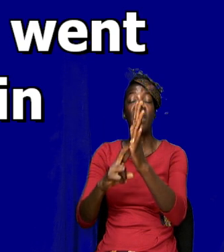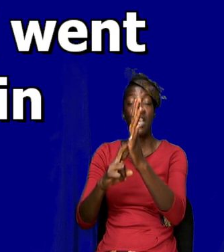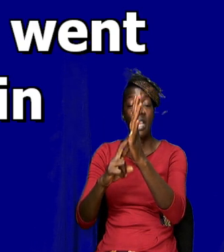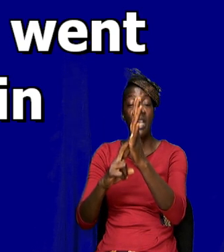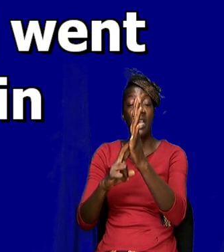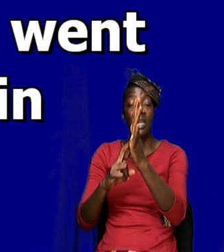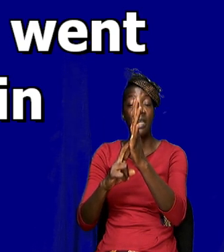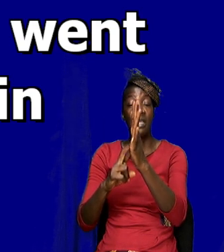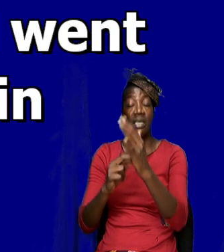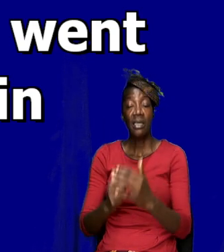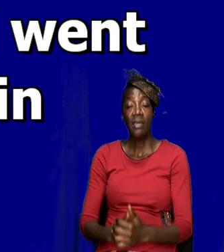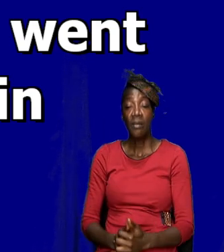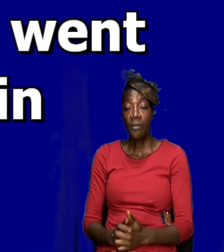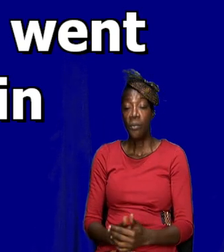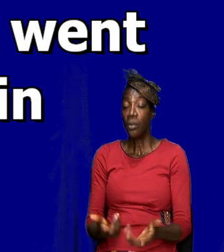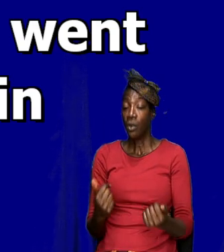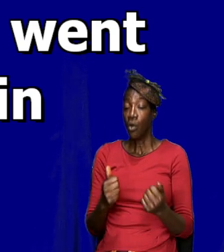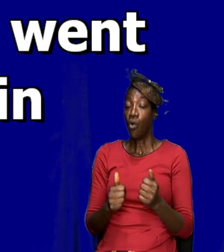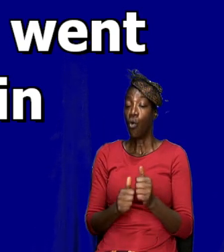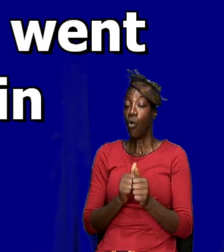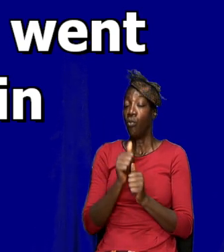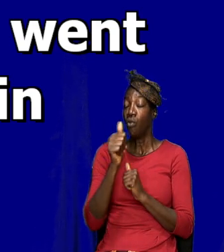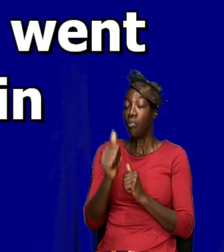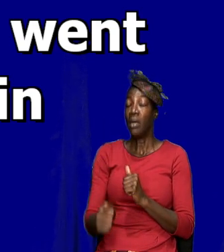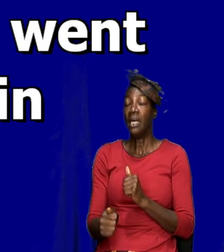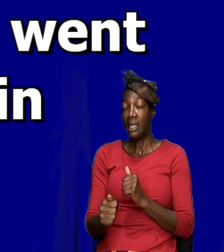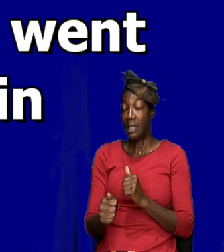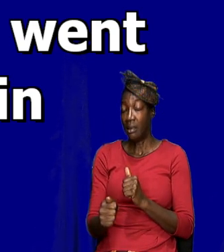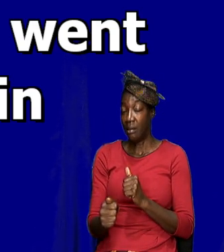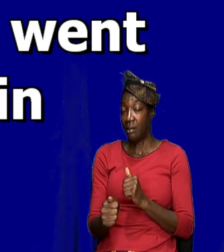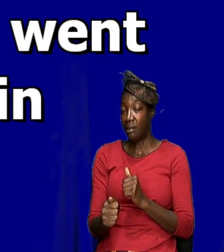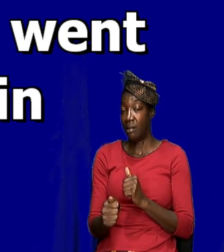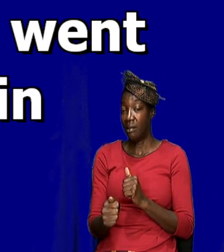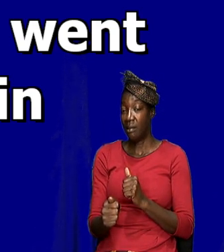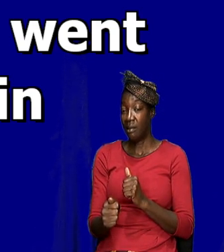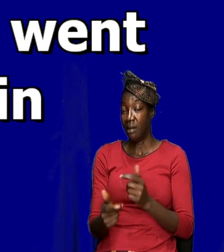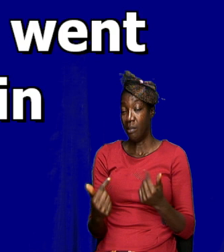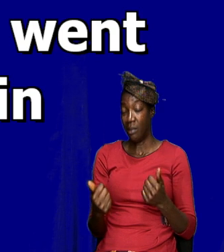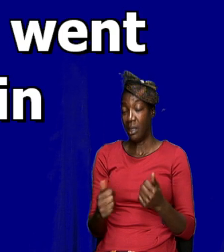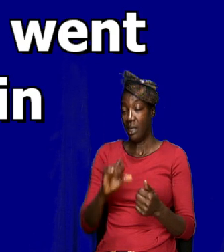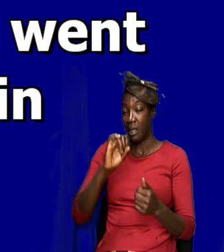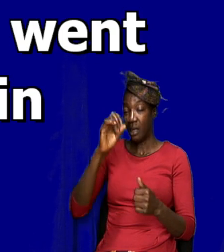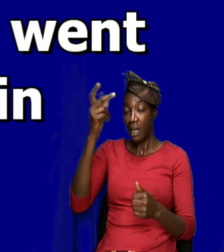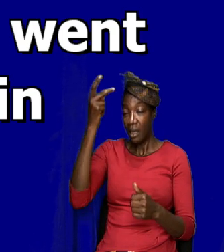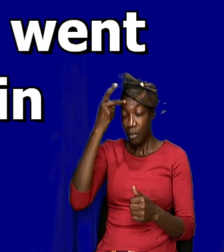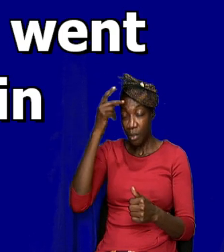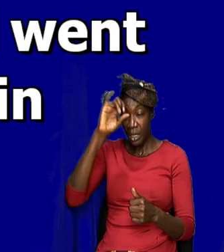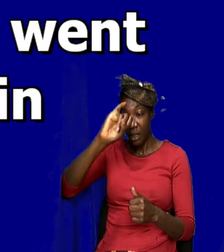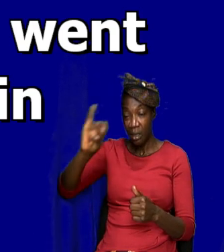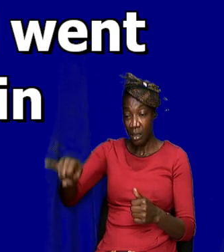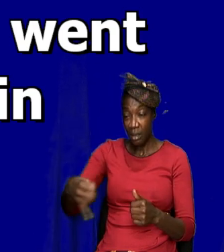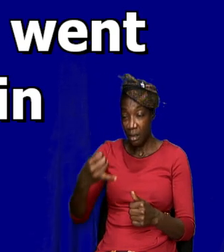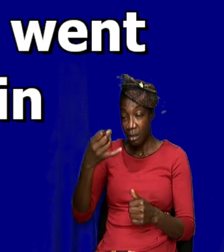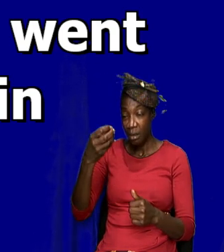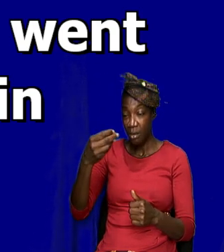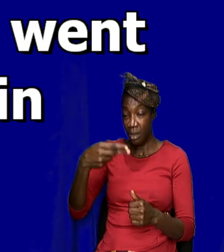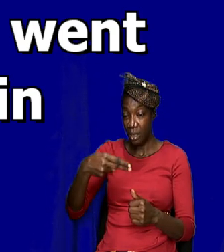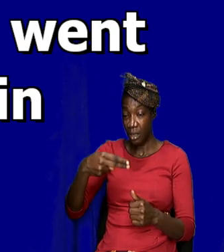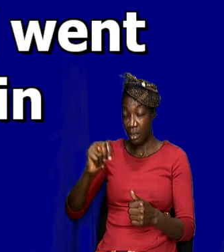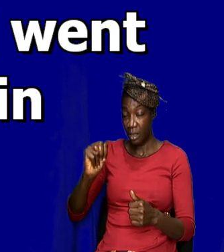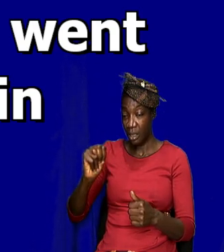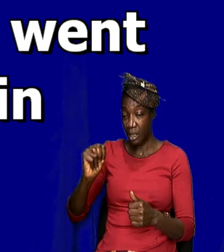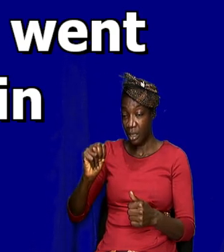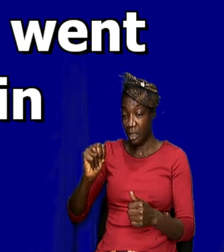saying here in the scripture? It says, and it came to pass, you know, he took Peter and John and James and went up into the mountain to